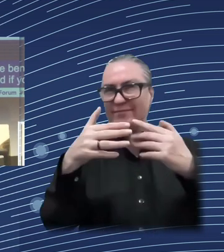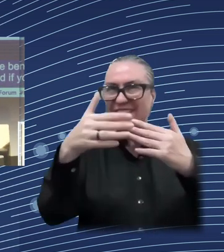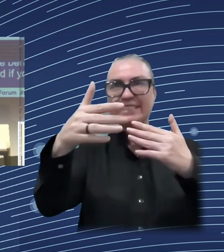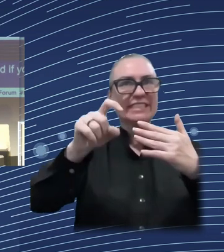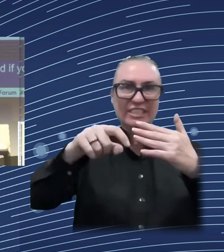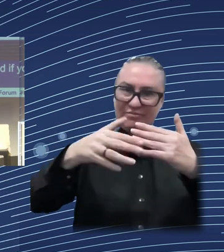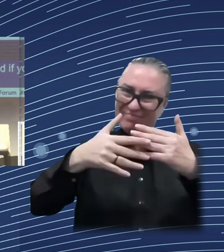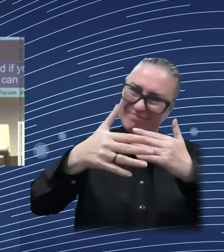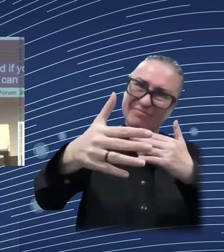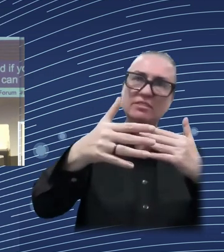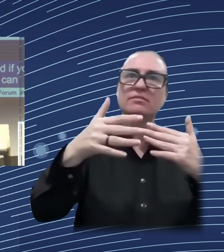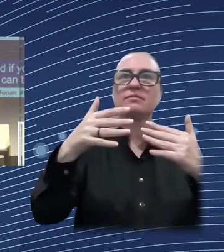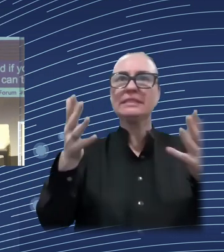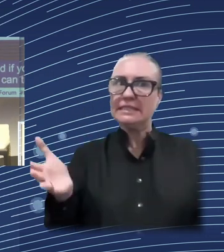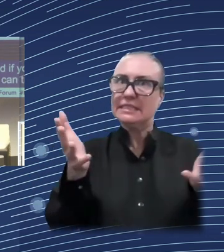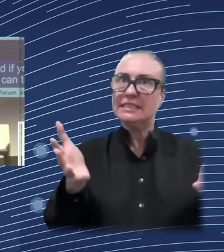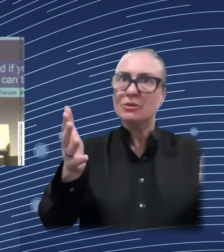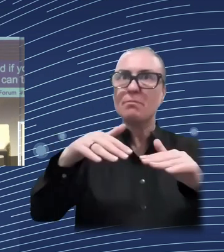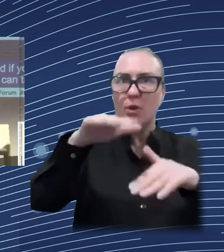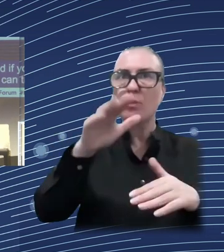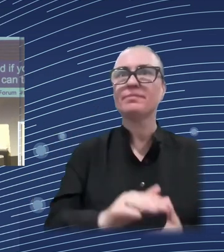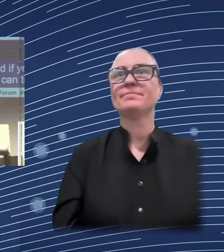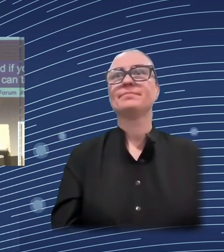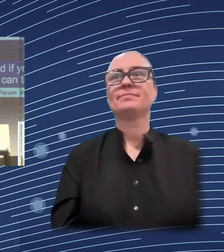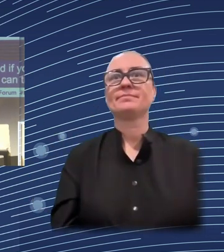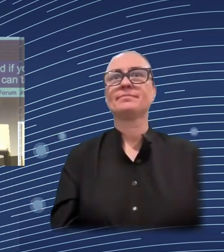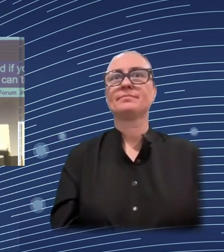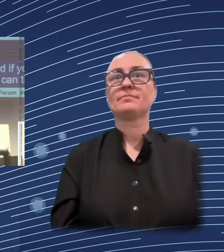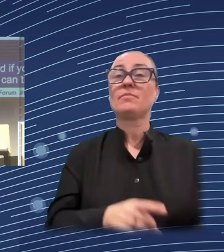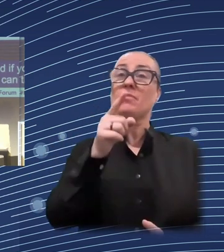testing this type of policy in other, in other member states.